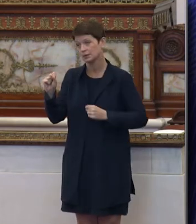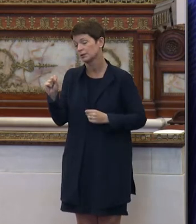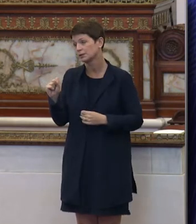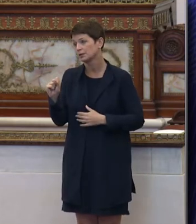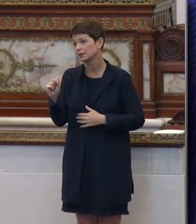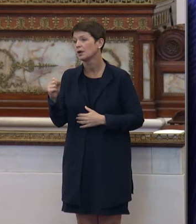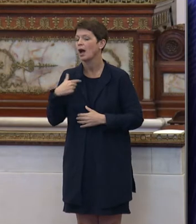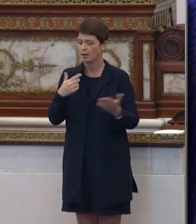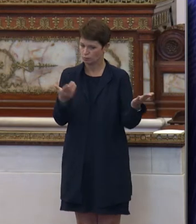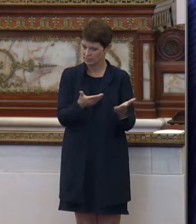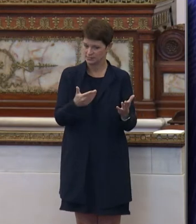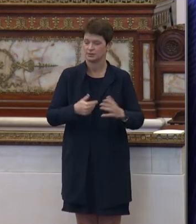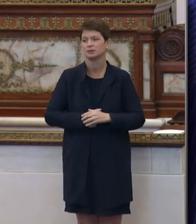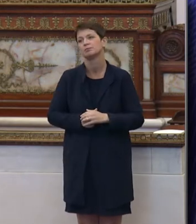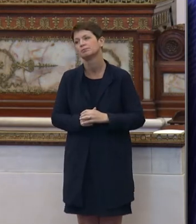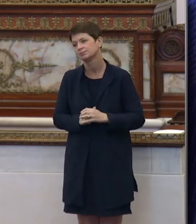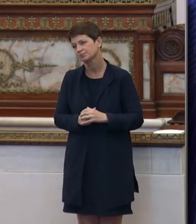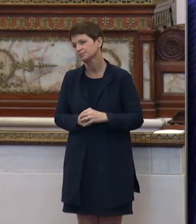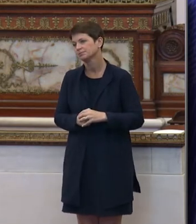I'm present.